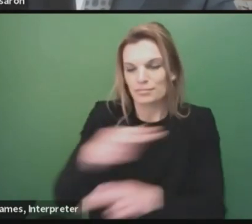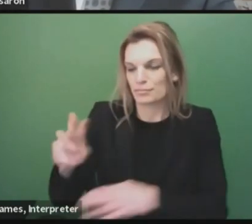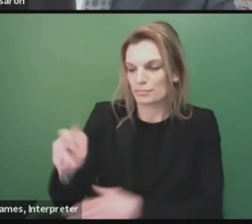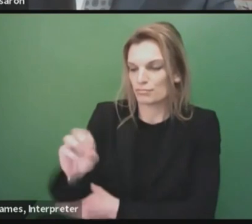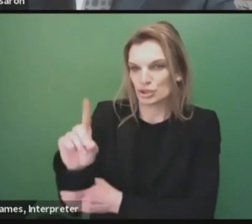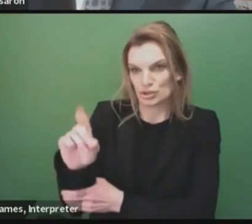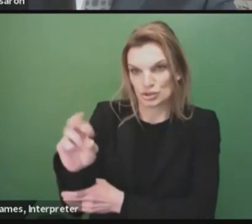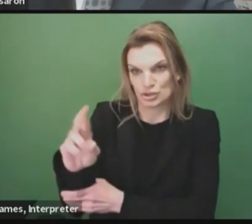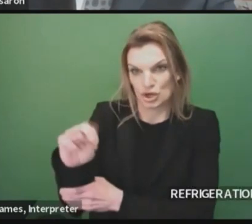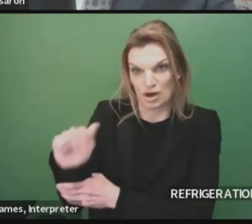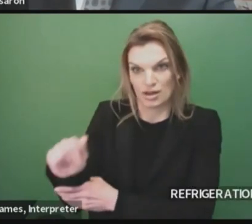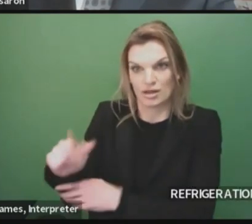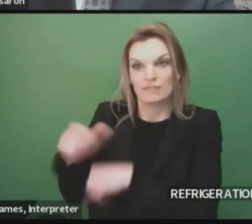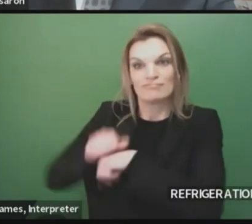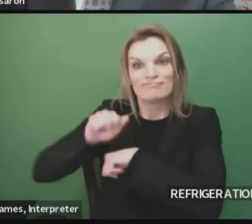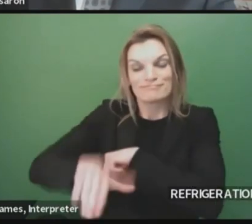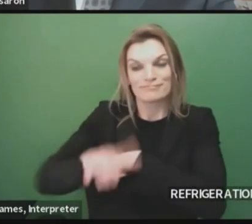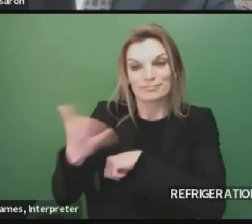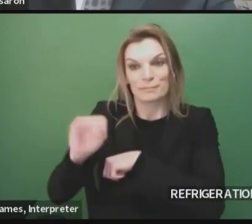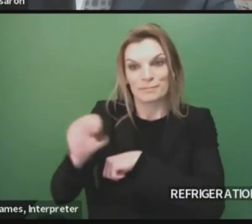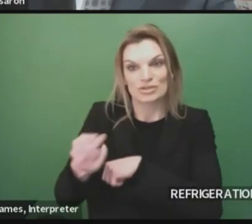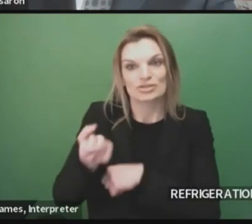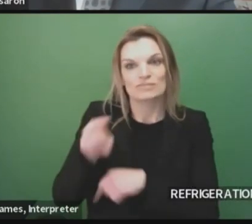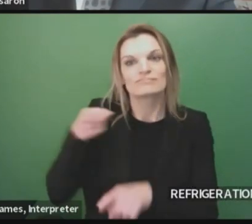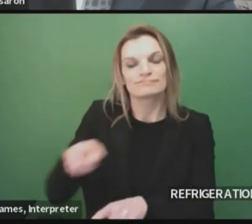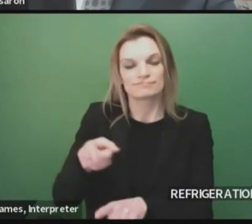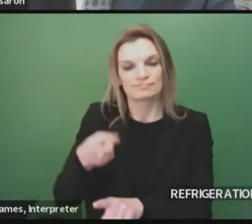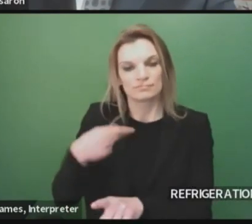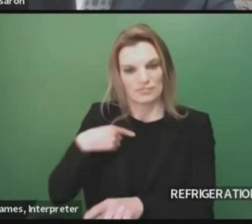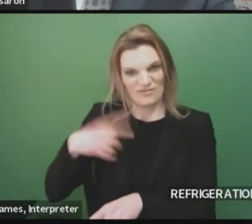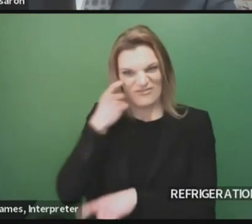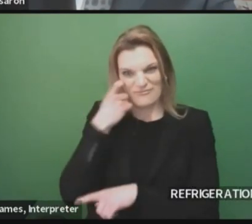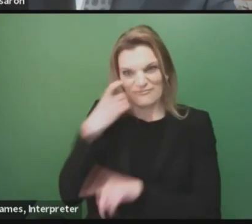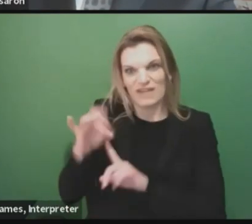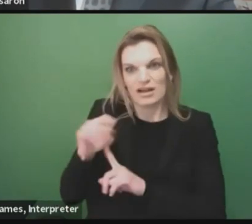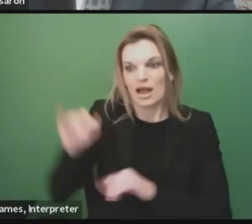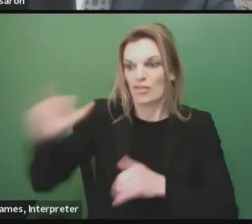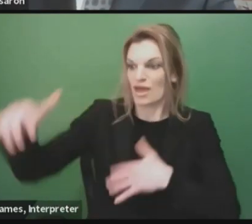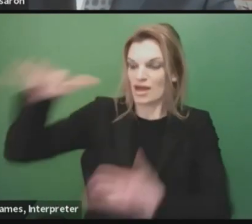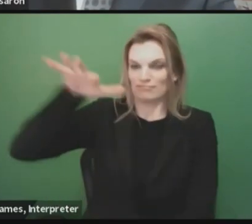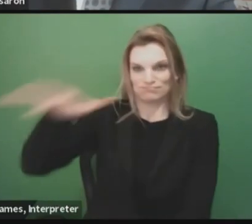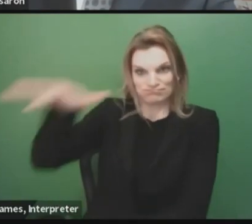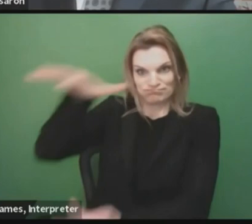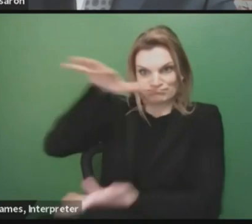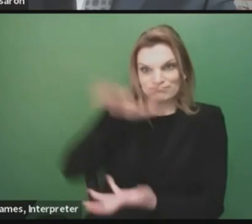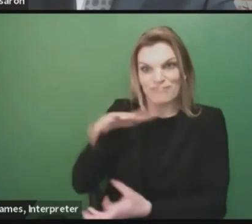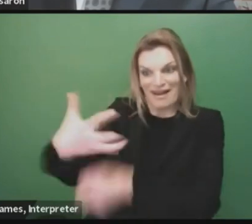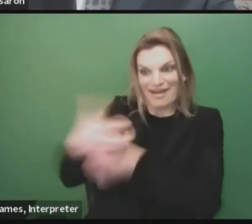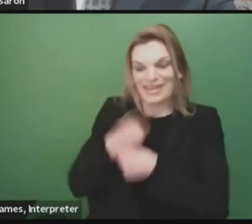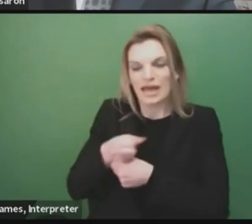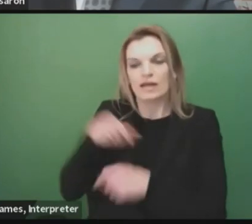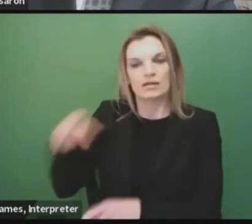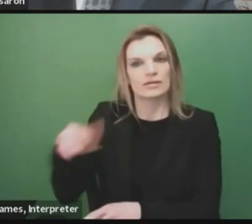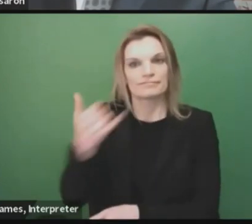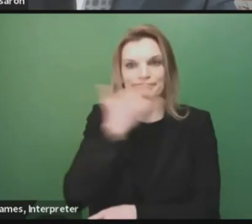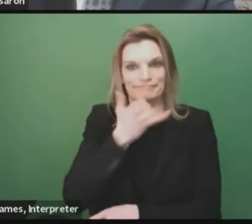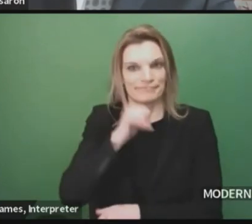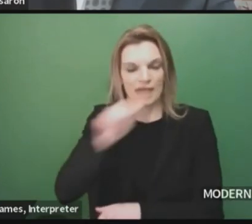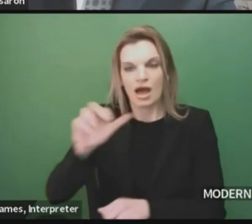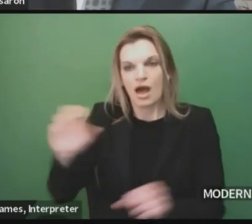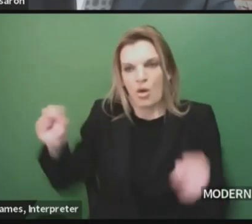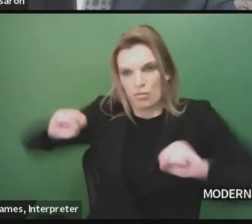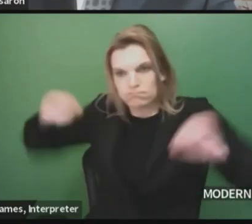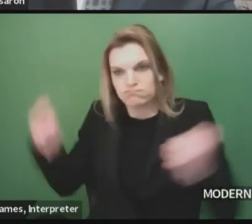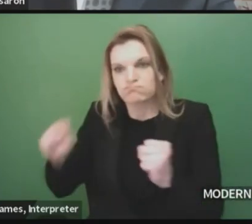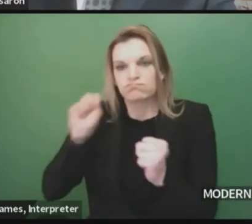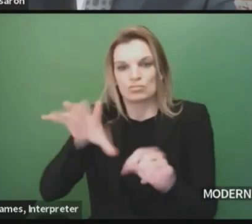shipped to Michigan were not kept at the appropriate temperature, and thus we couldn't use them. That frustrates me when I know we are in a race and every